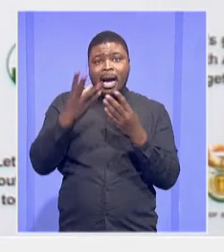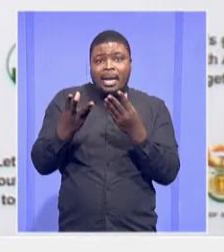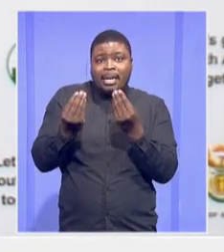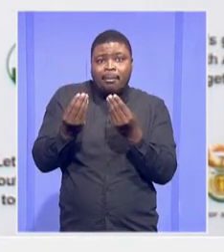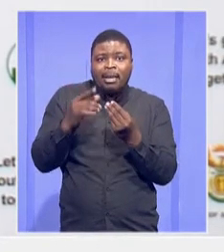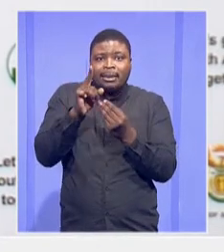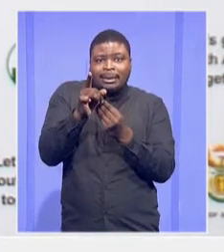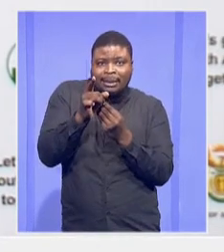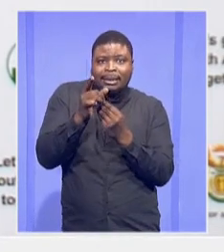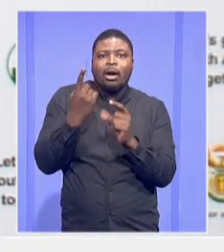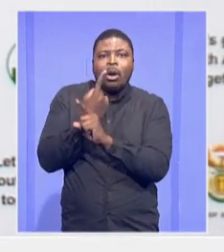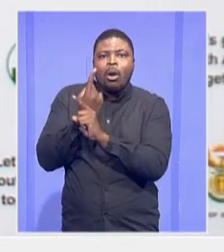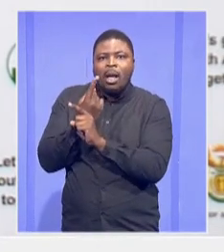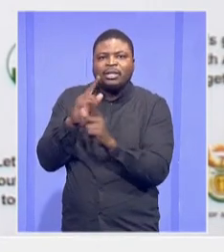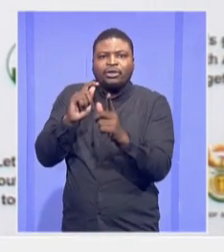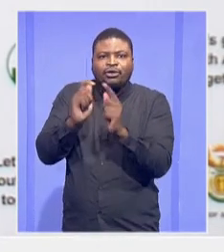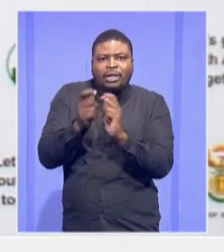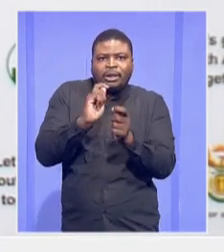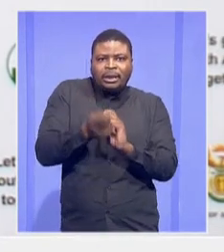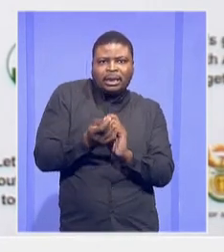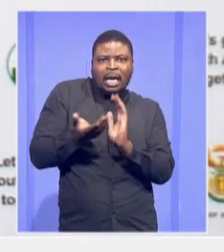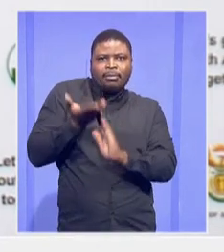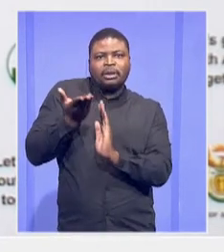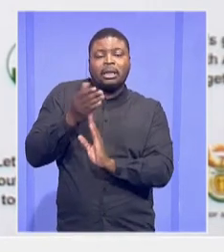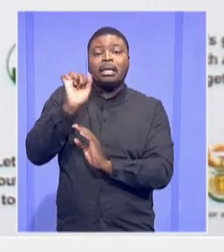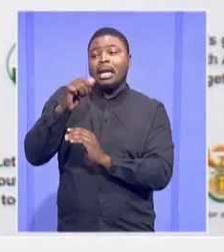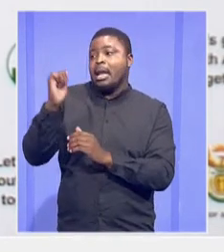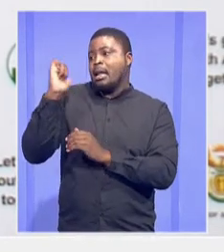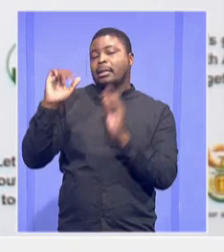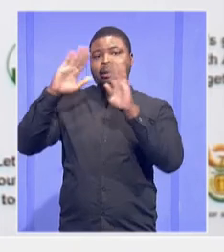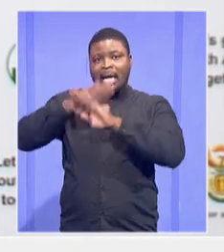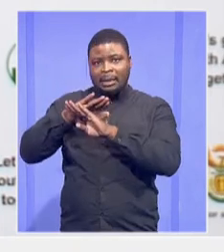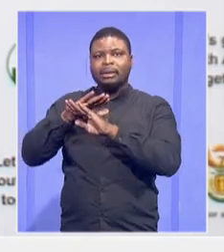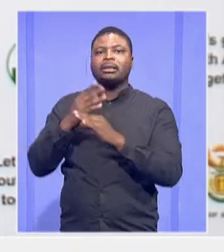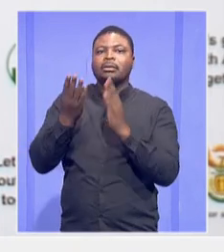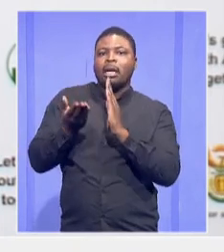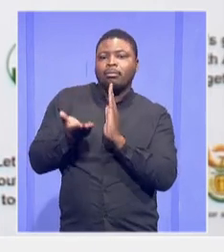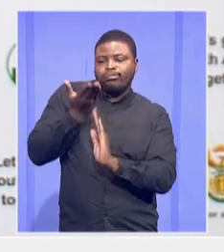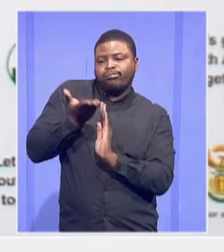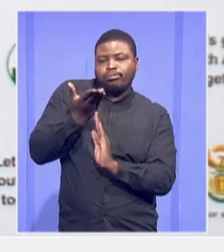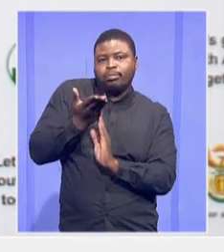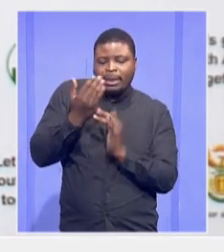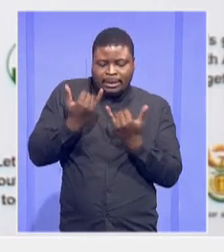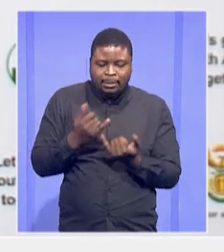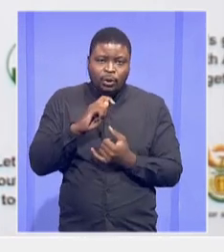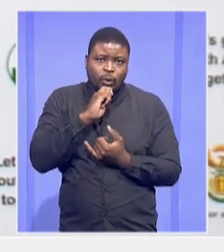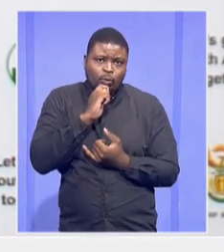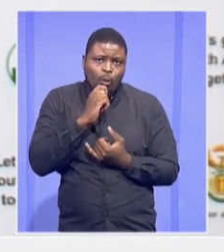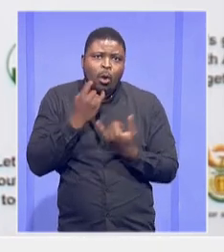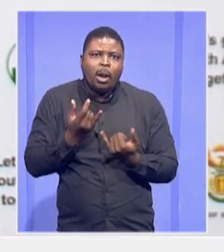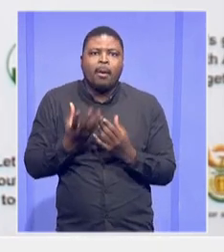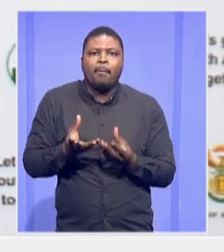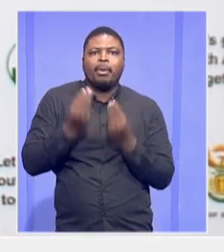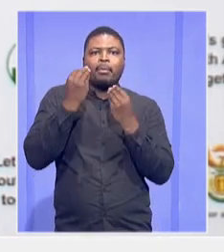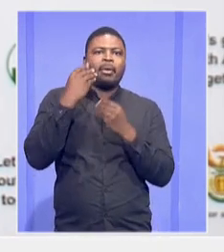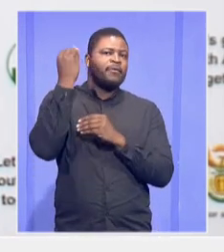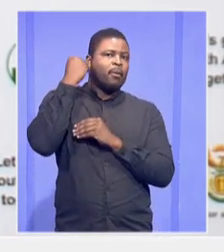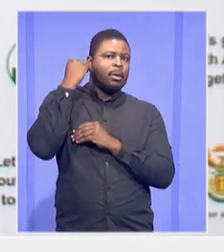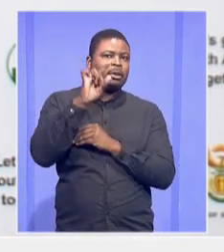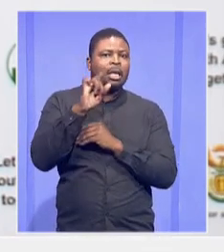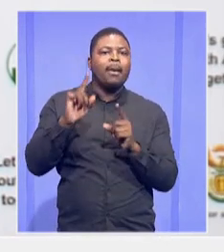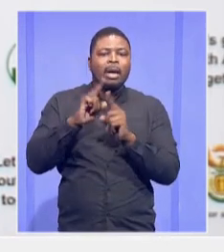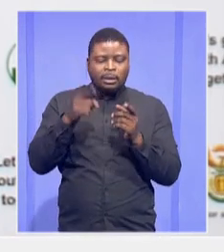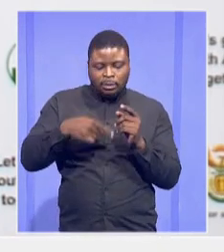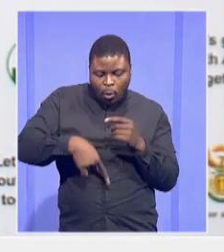some last night. I continue to receive some this morning. We are going to receive more this coming